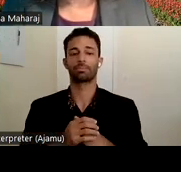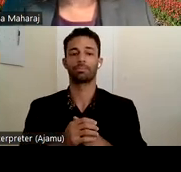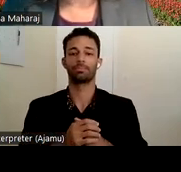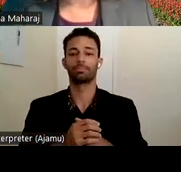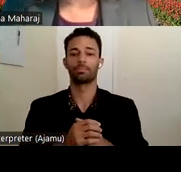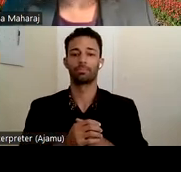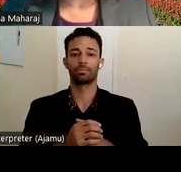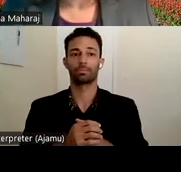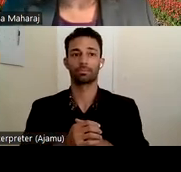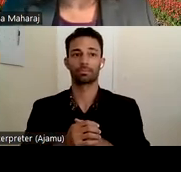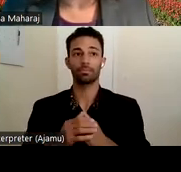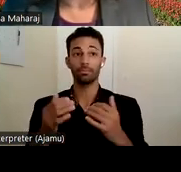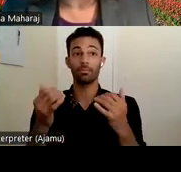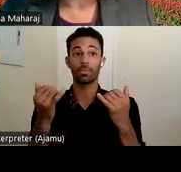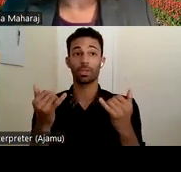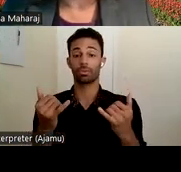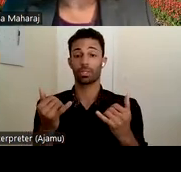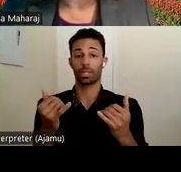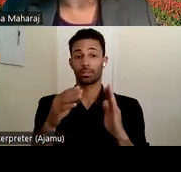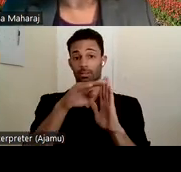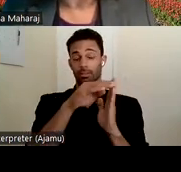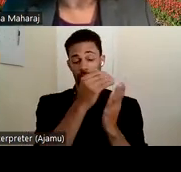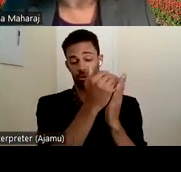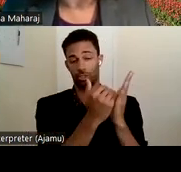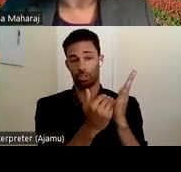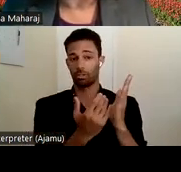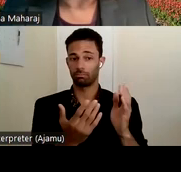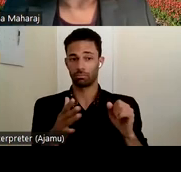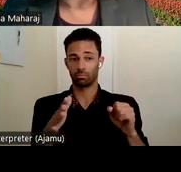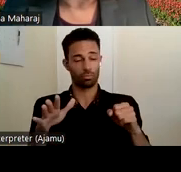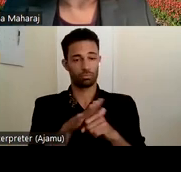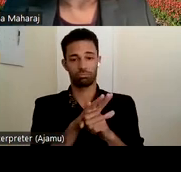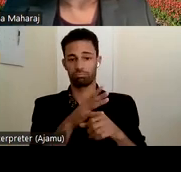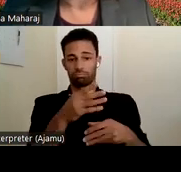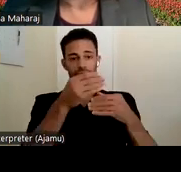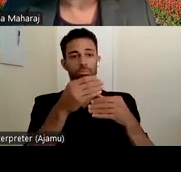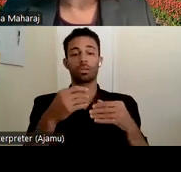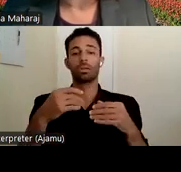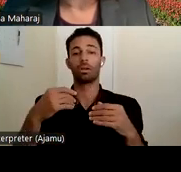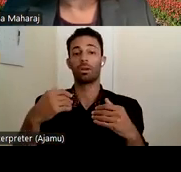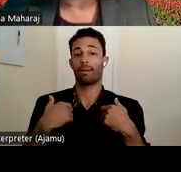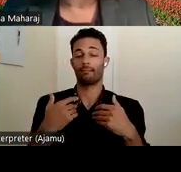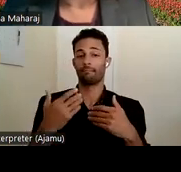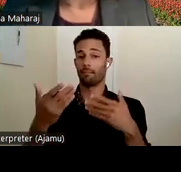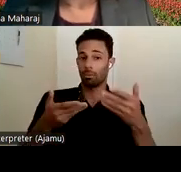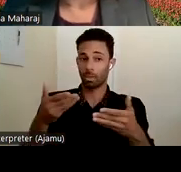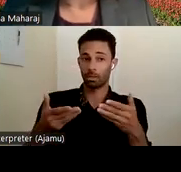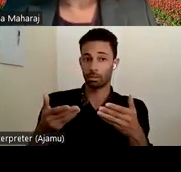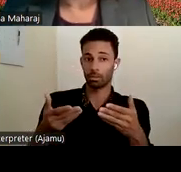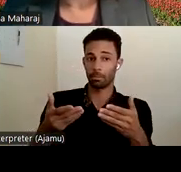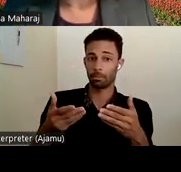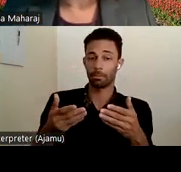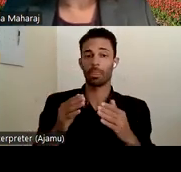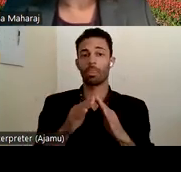In today's agenda, we do have a full agenda. We have welcome opening remarks, followed by